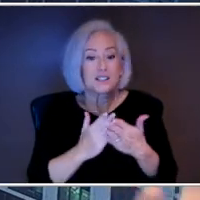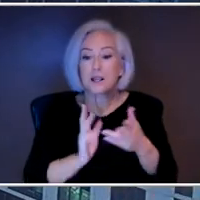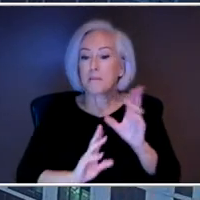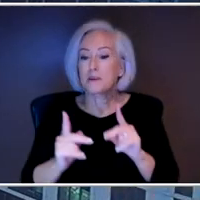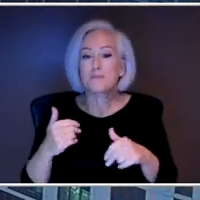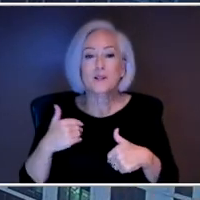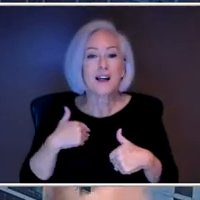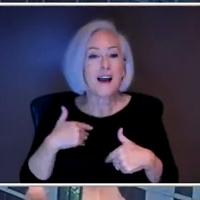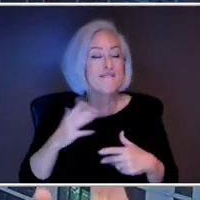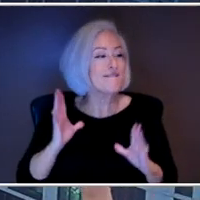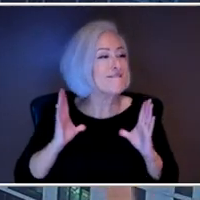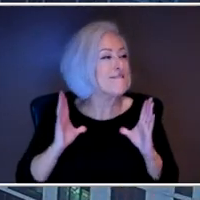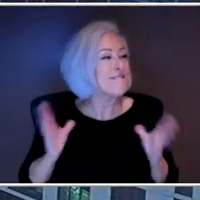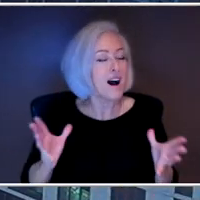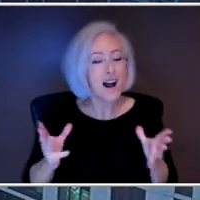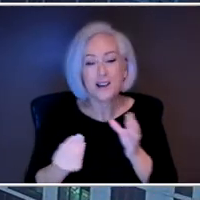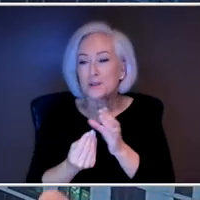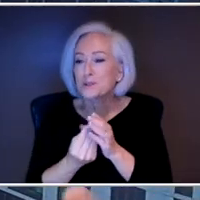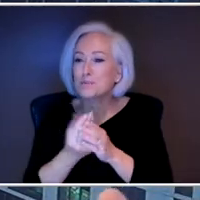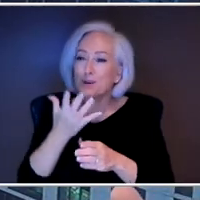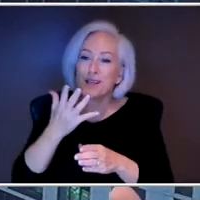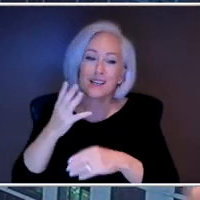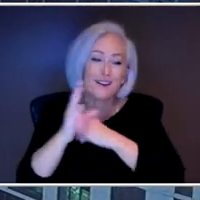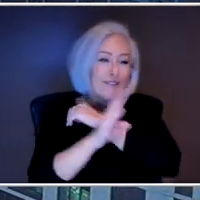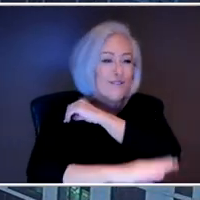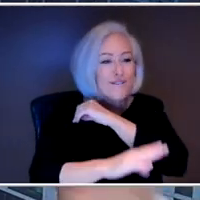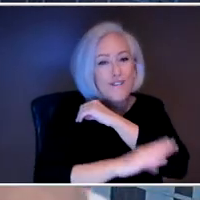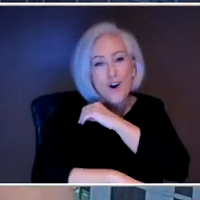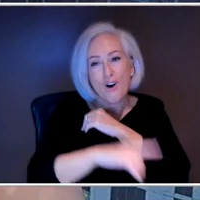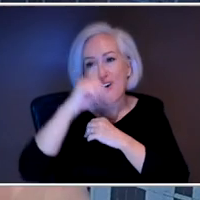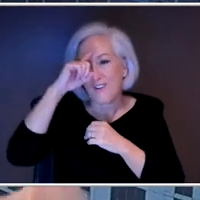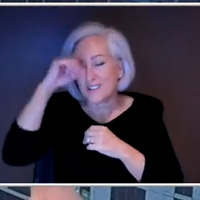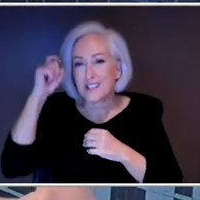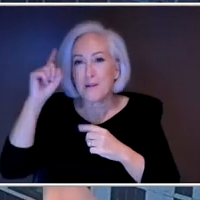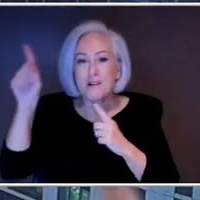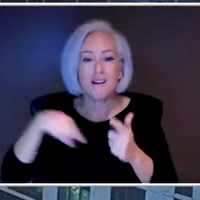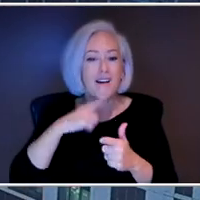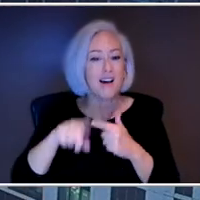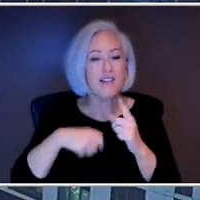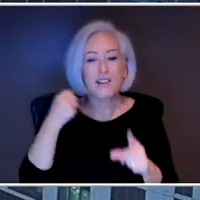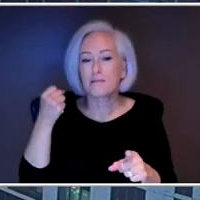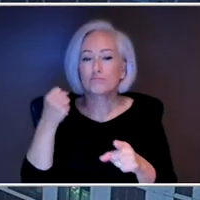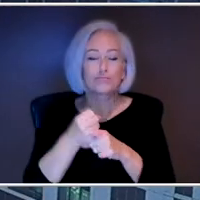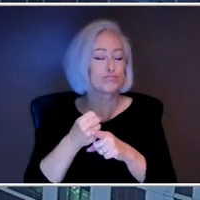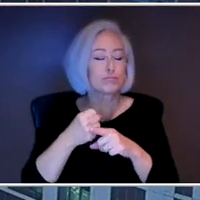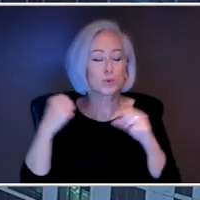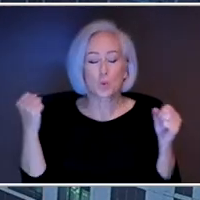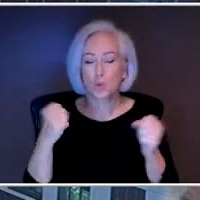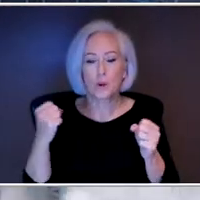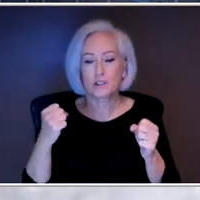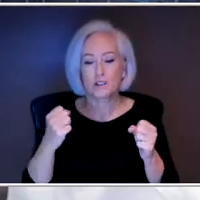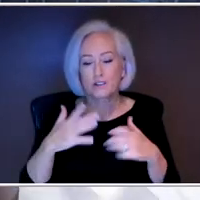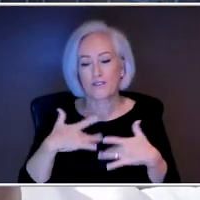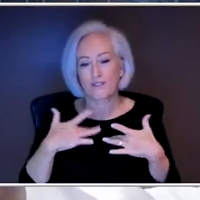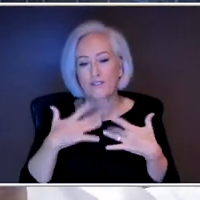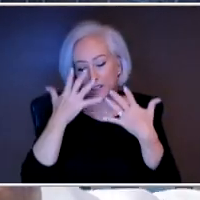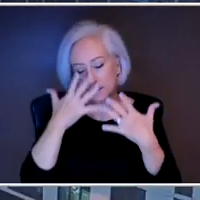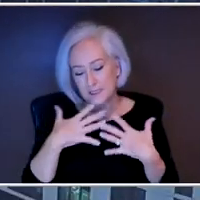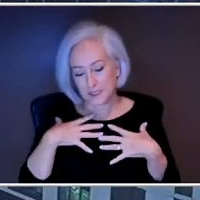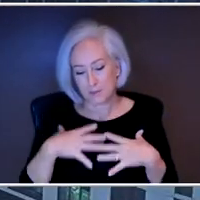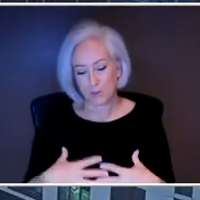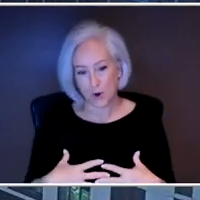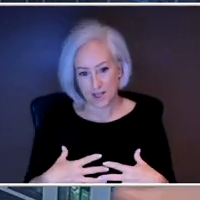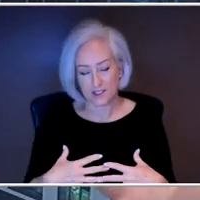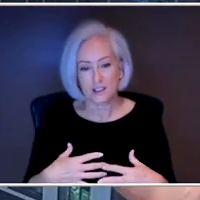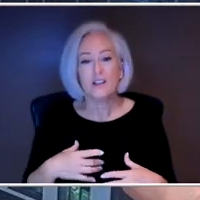and even early fall. And then, when winter really hits, that's when the depression comes on. So, there's a wide spectrum of symptoms. But you can have underlying depression and then get an exacerbation